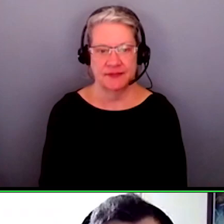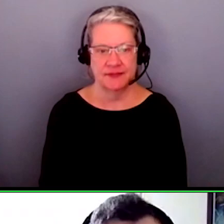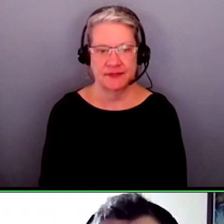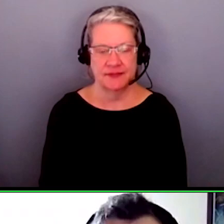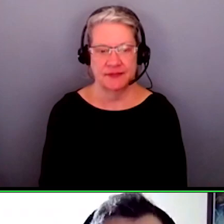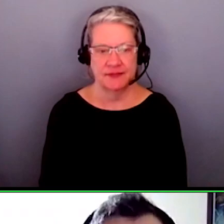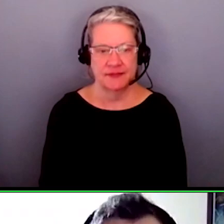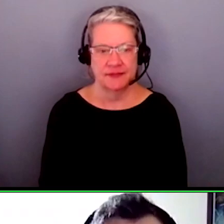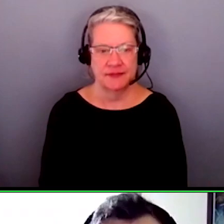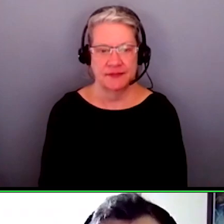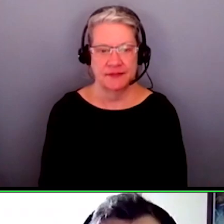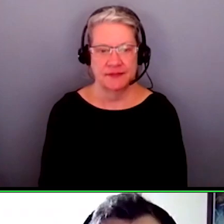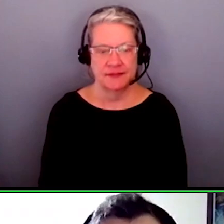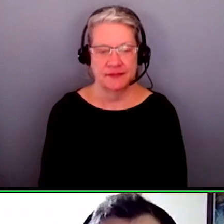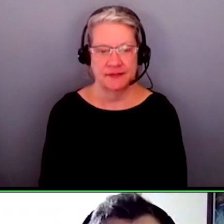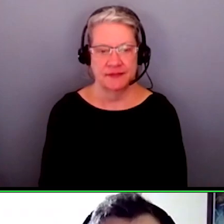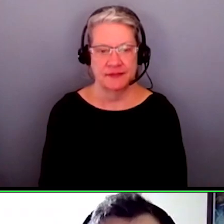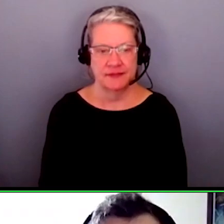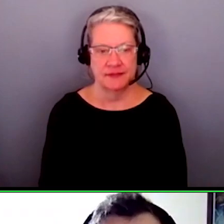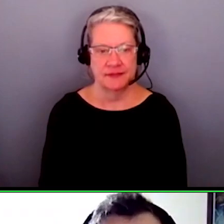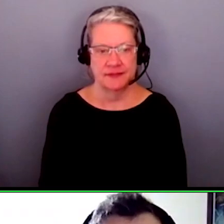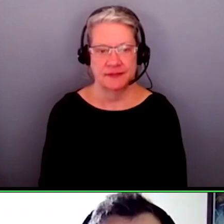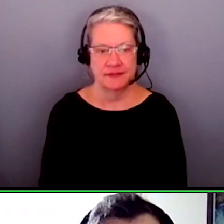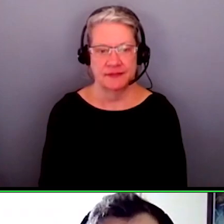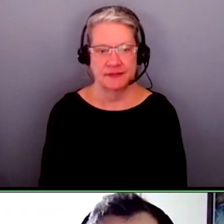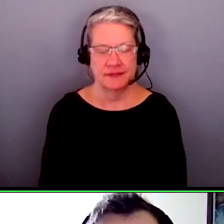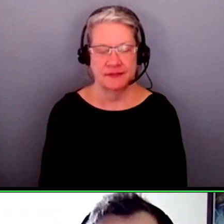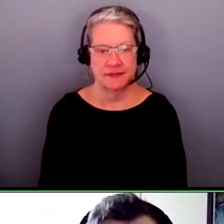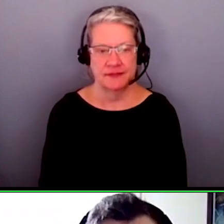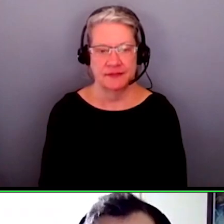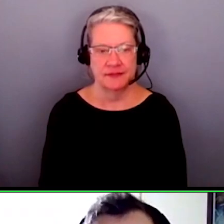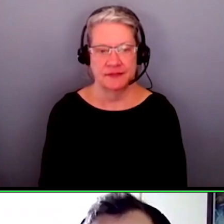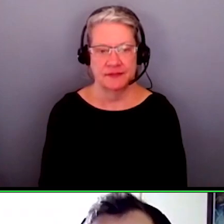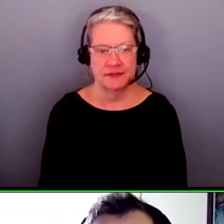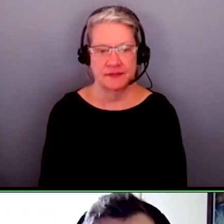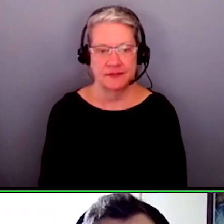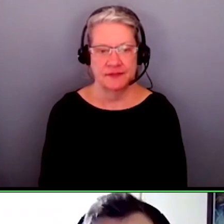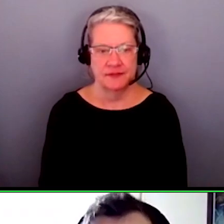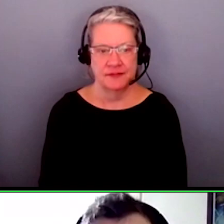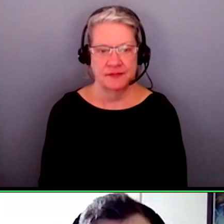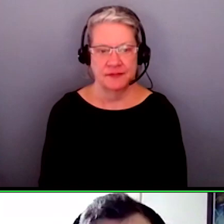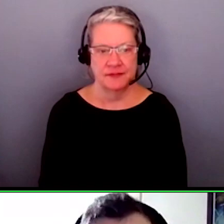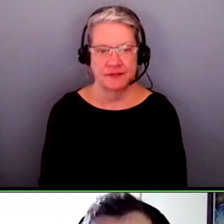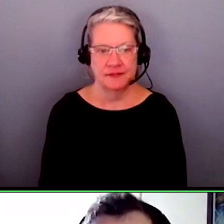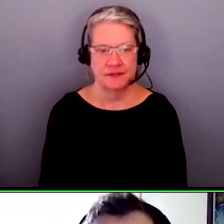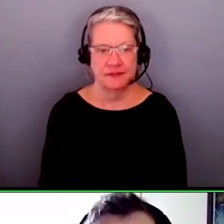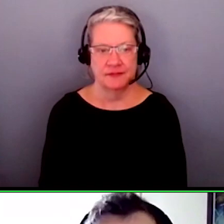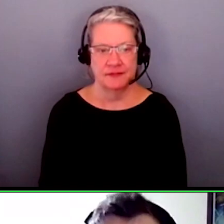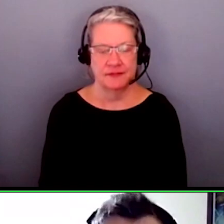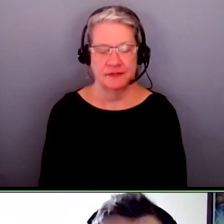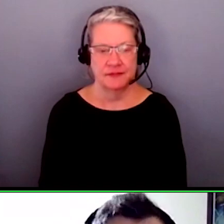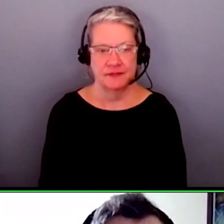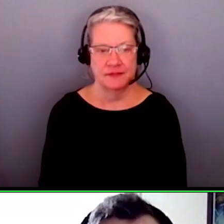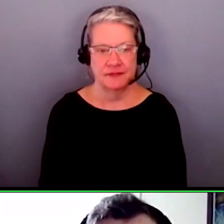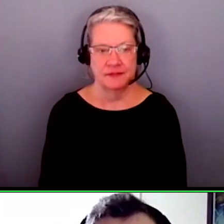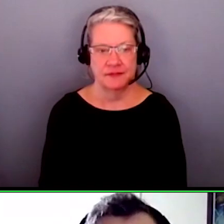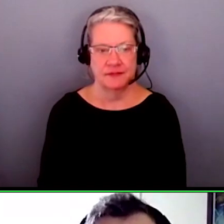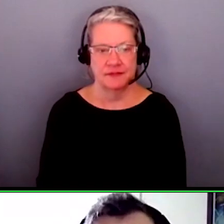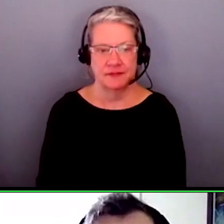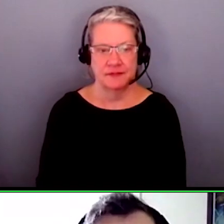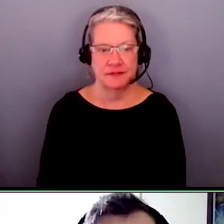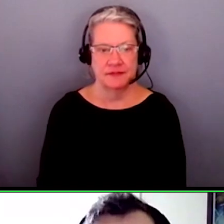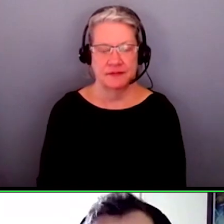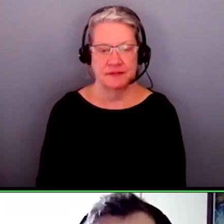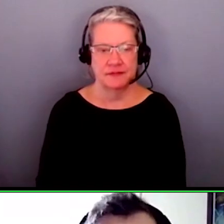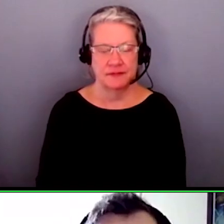And I am aware that the healthcare world is dealing with massive changes post-COVID or even pre-COVID. and